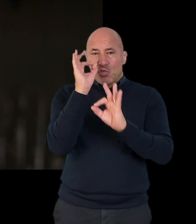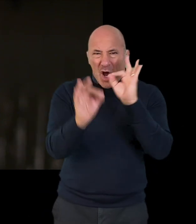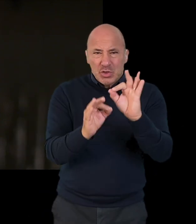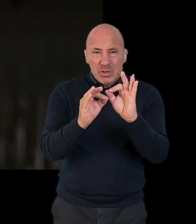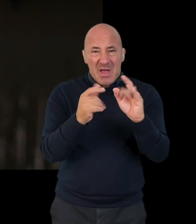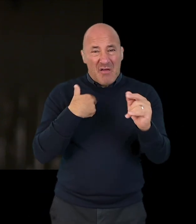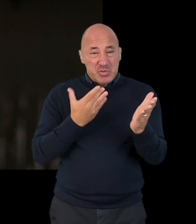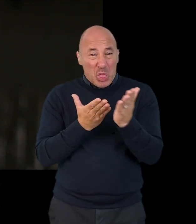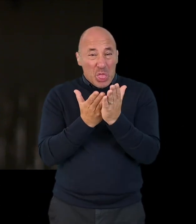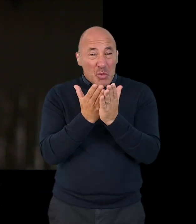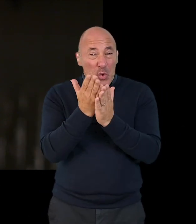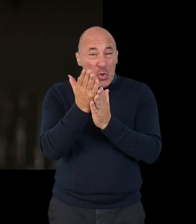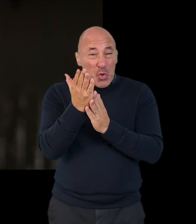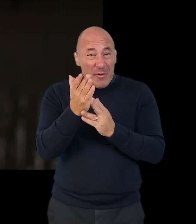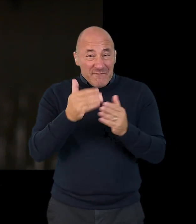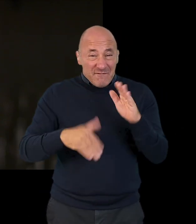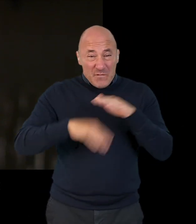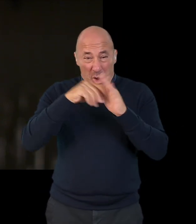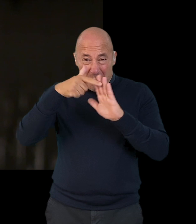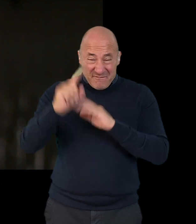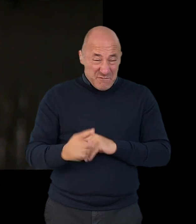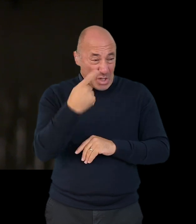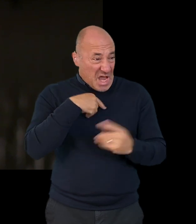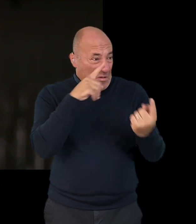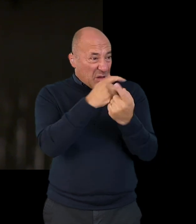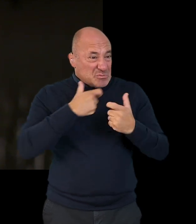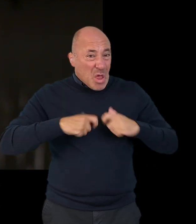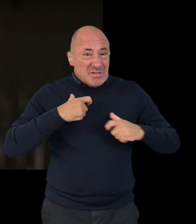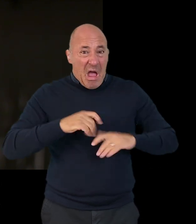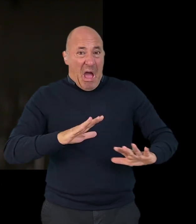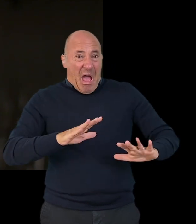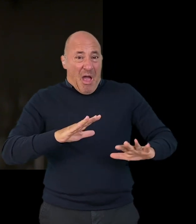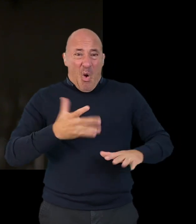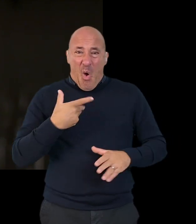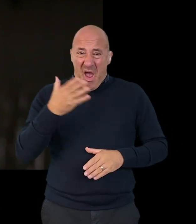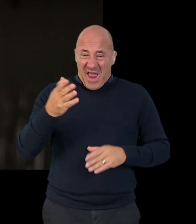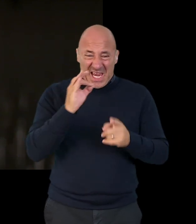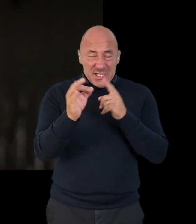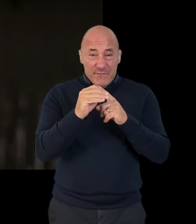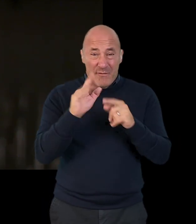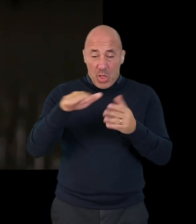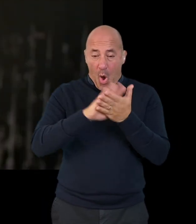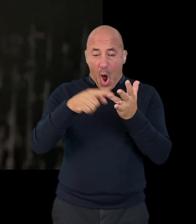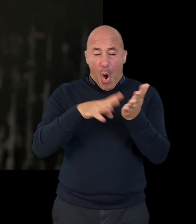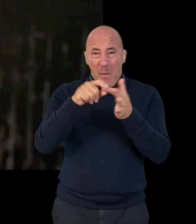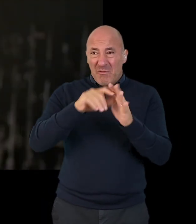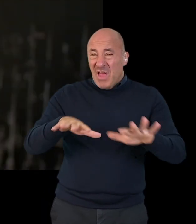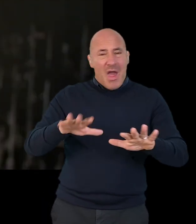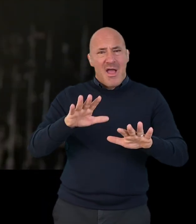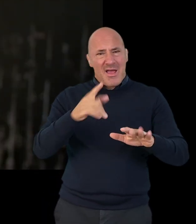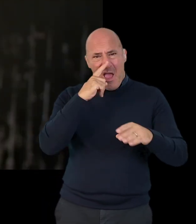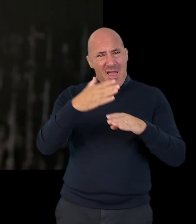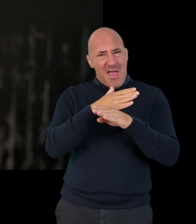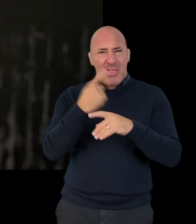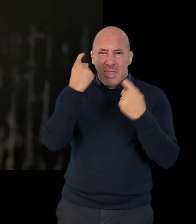you don't have to go through it from scratch for the first time with your solicitor or even worse at your interview with the Home Office. Think about